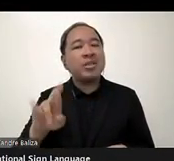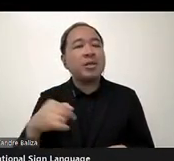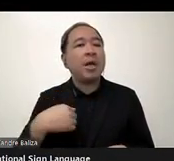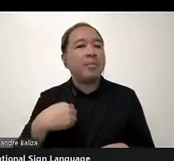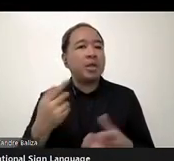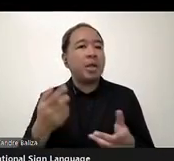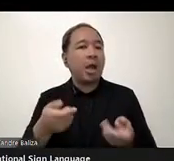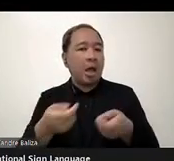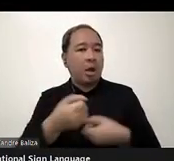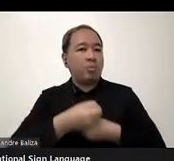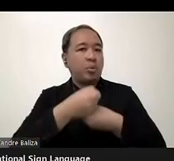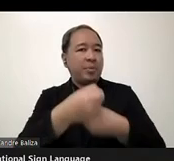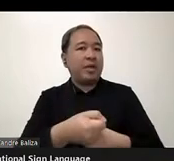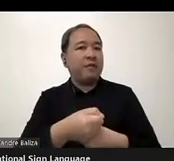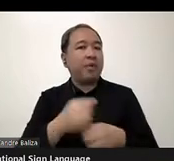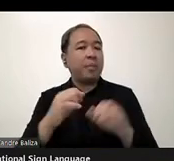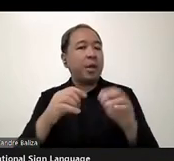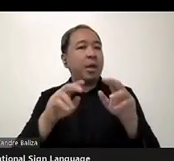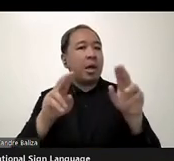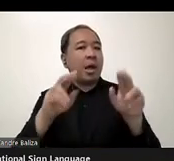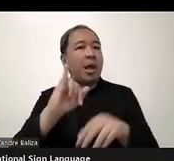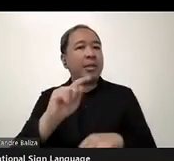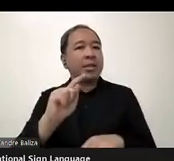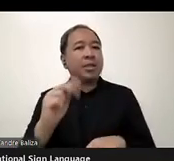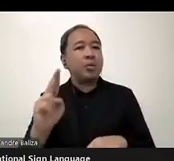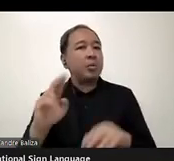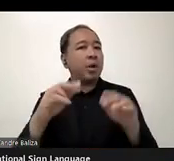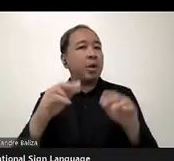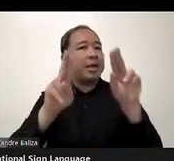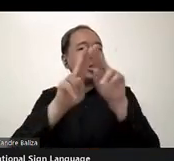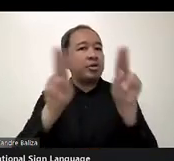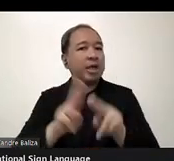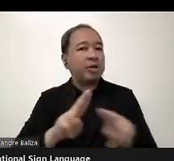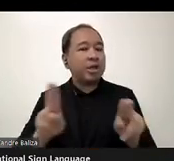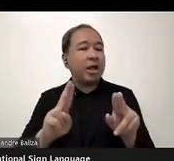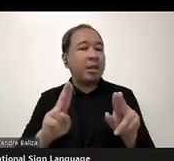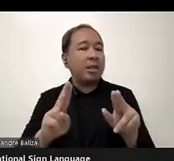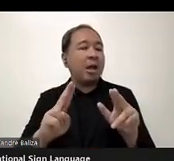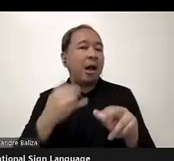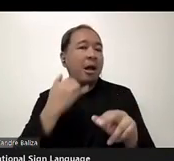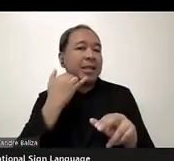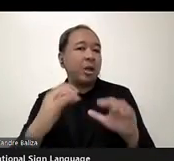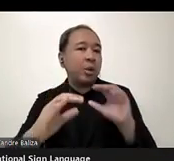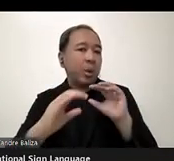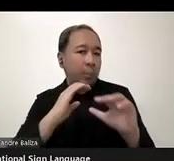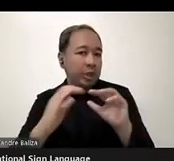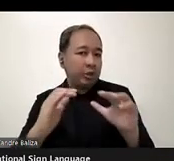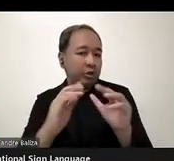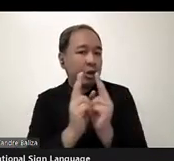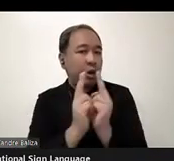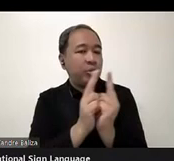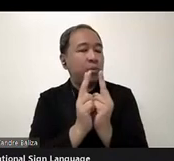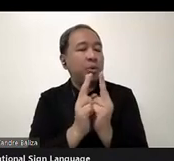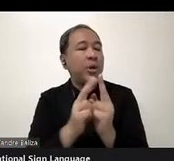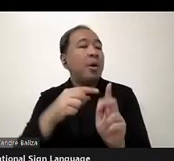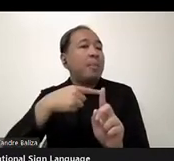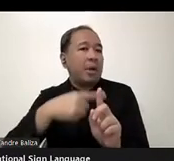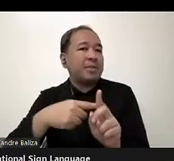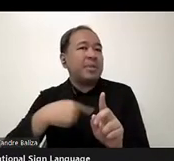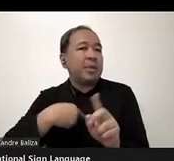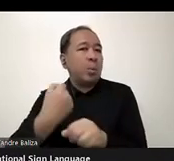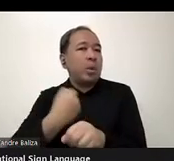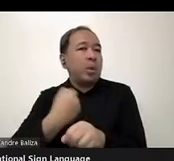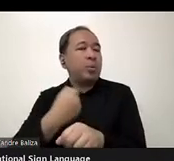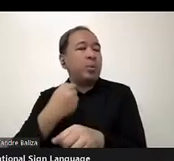Union. And also I've been working with, um, disability organizations as well as persons with